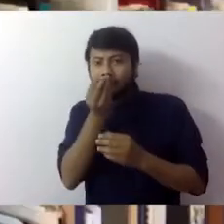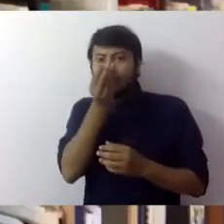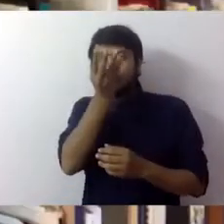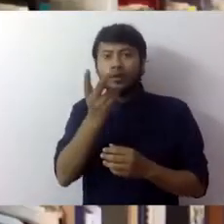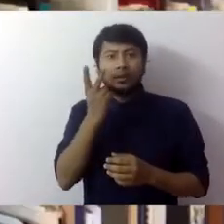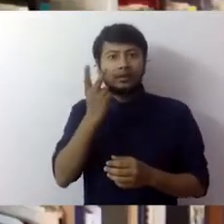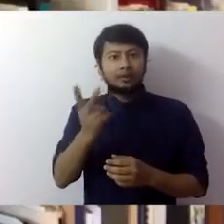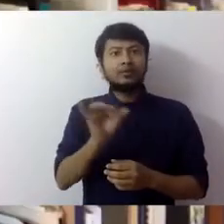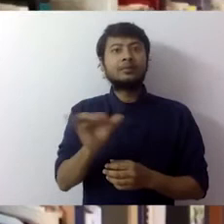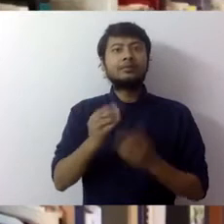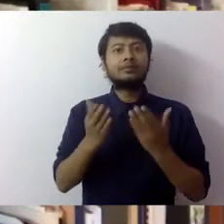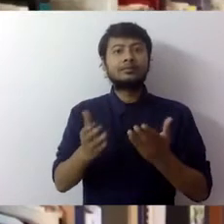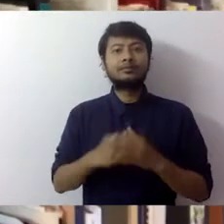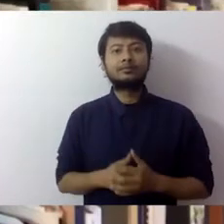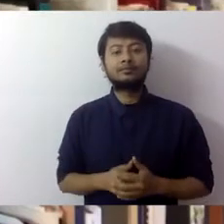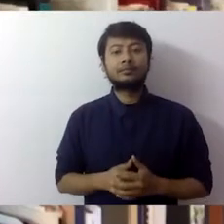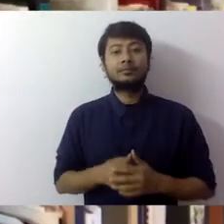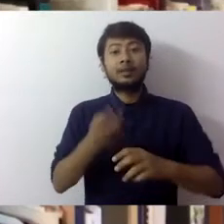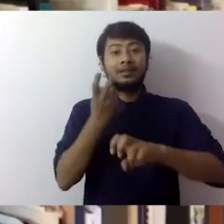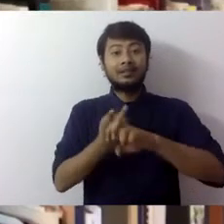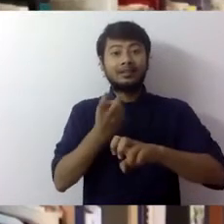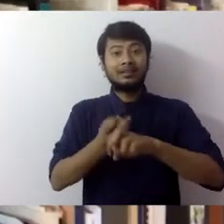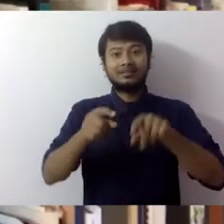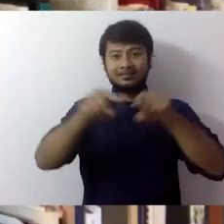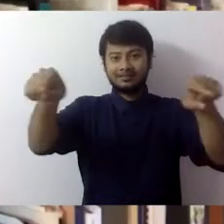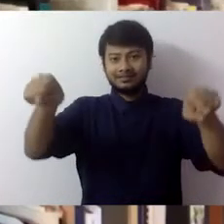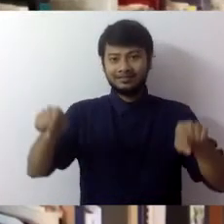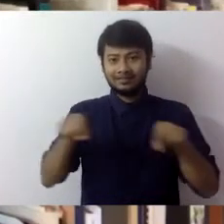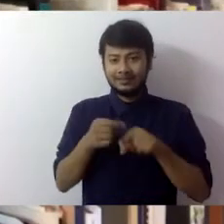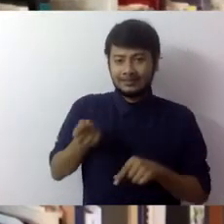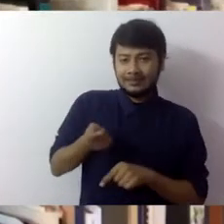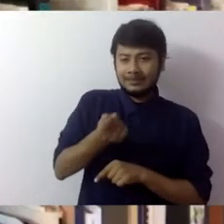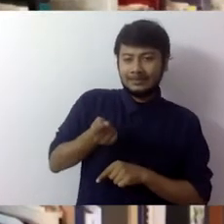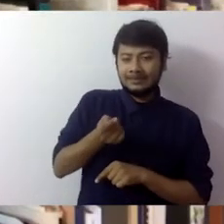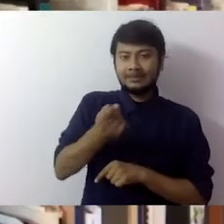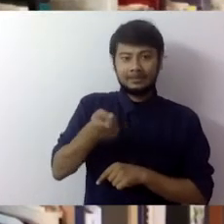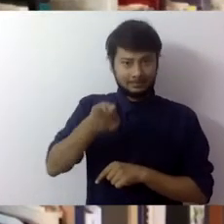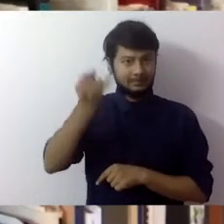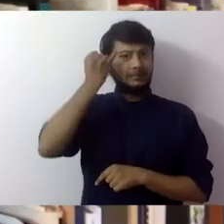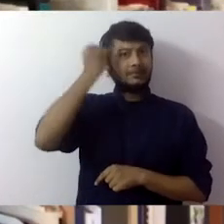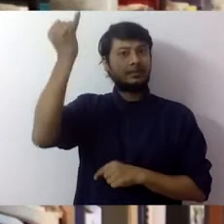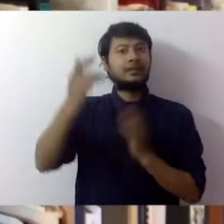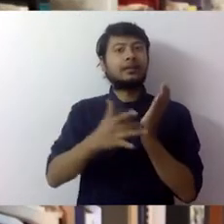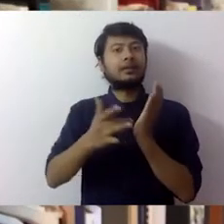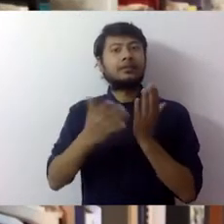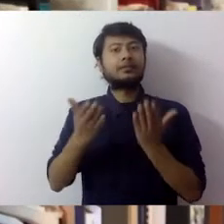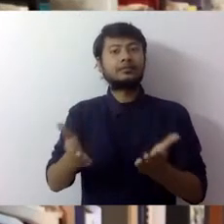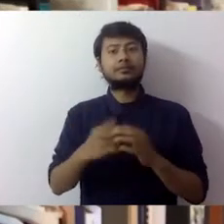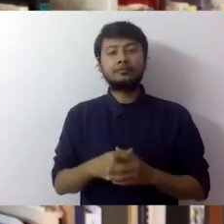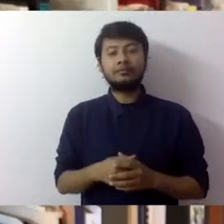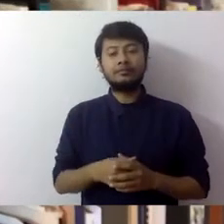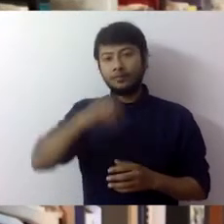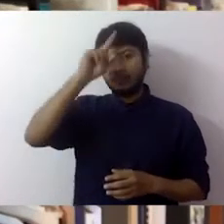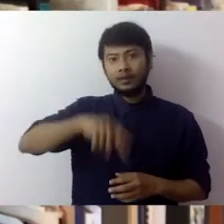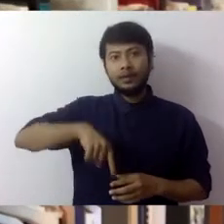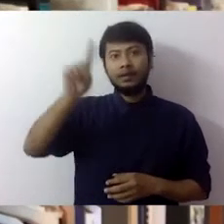Another innovative element is the use of lithography. In the 19th and early 20th century India was at the center